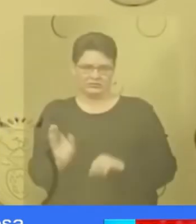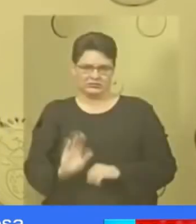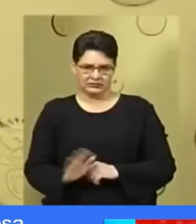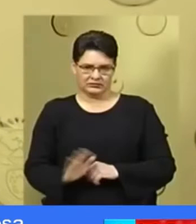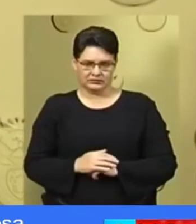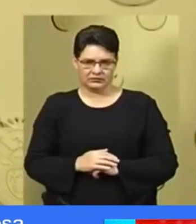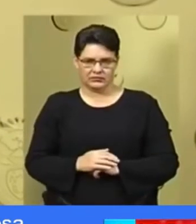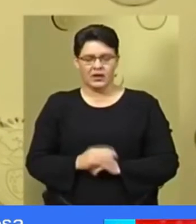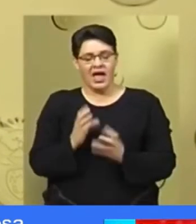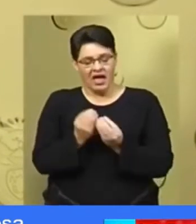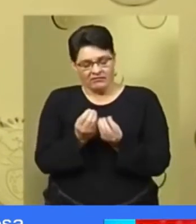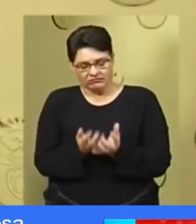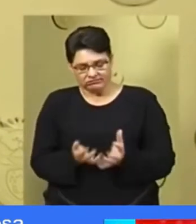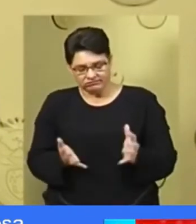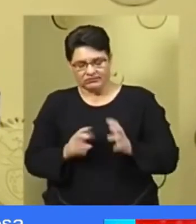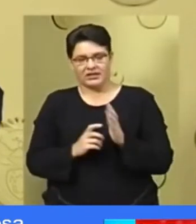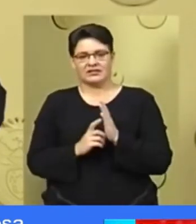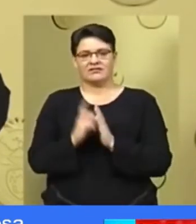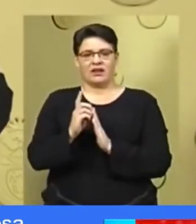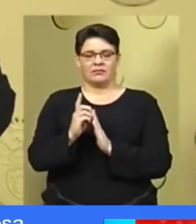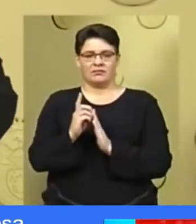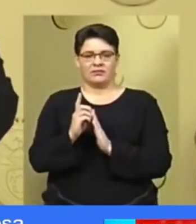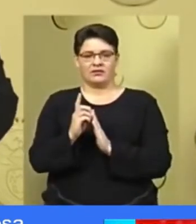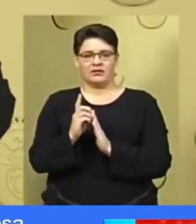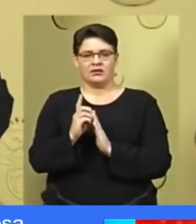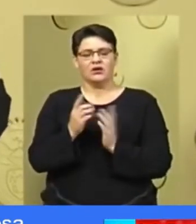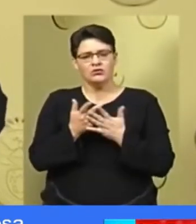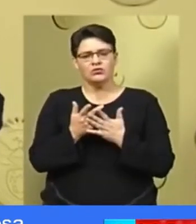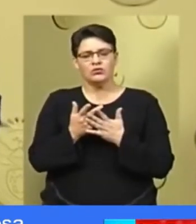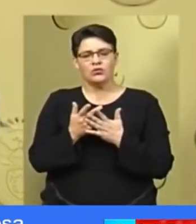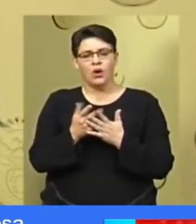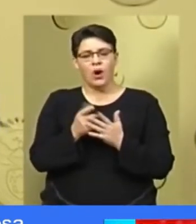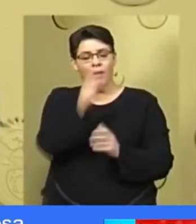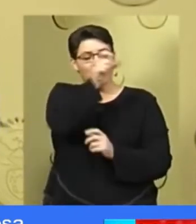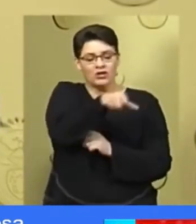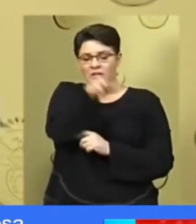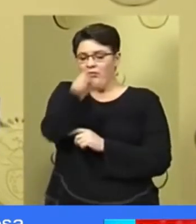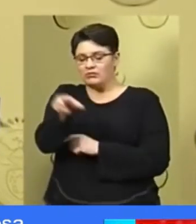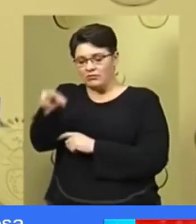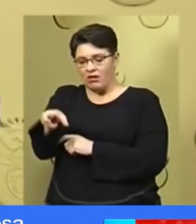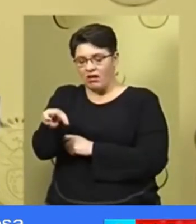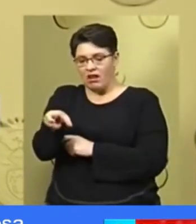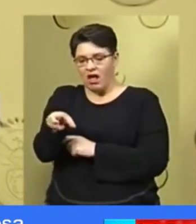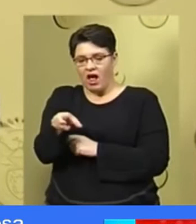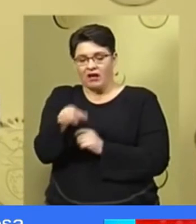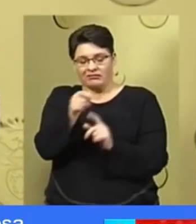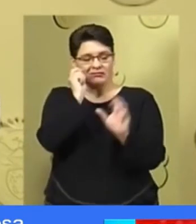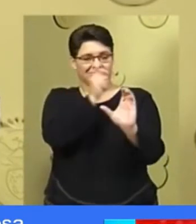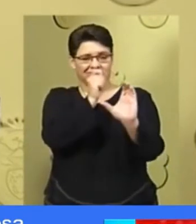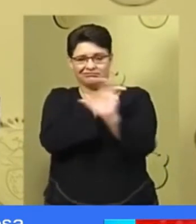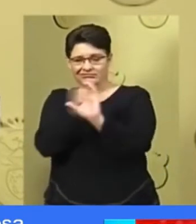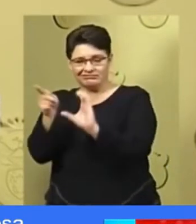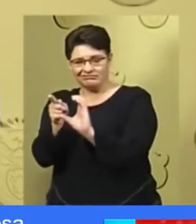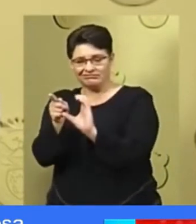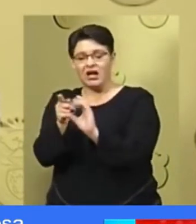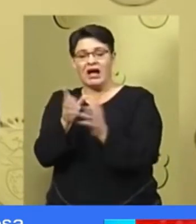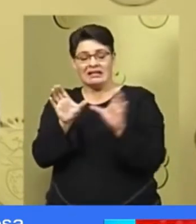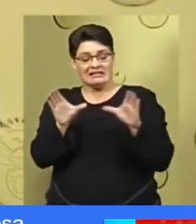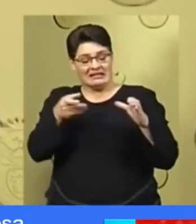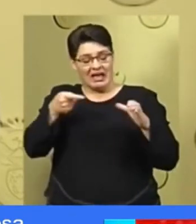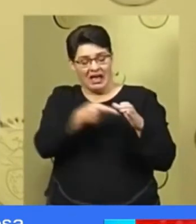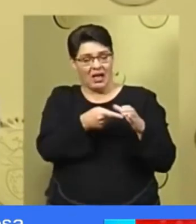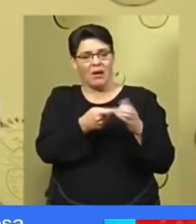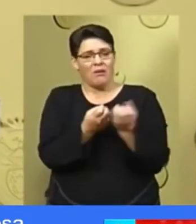A safety net is being developed to support persons in the informal sector whose most